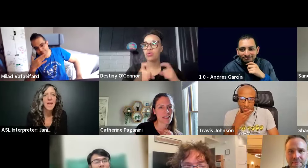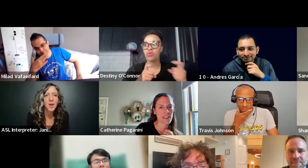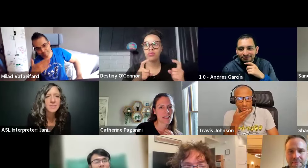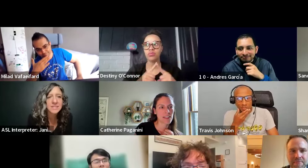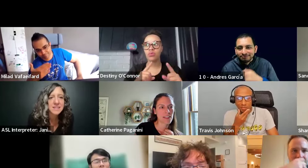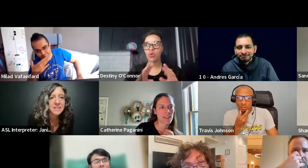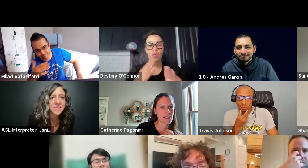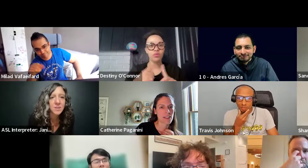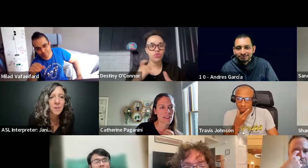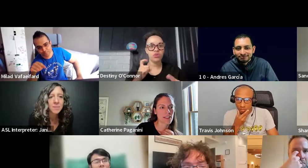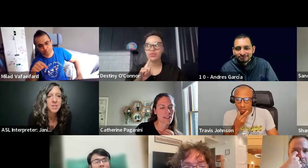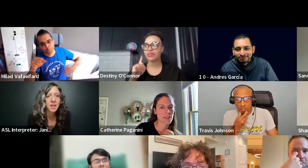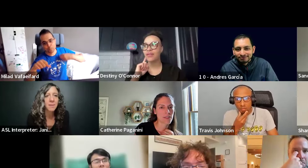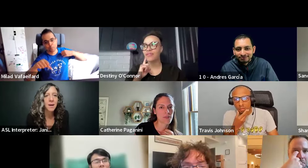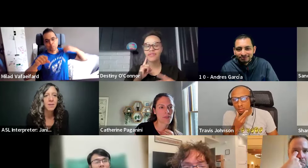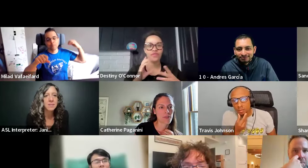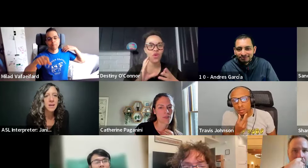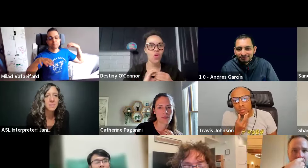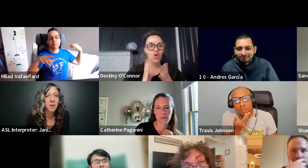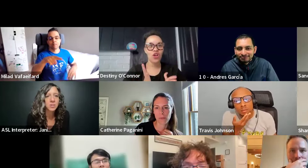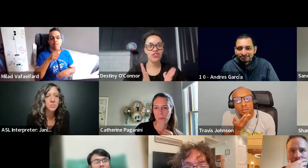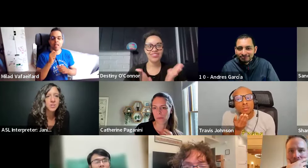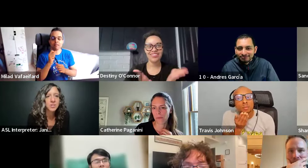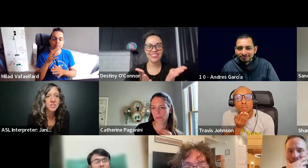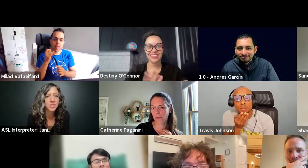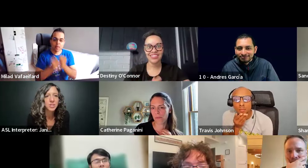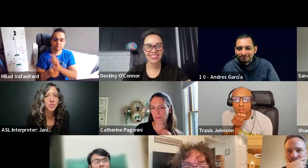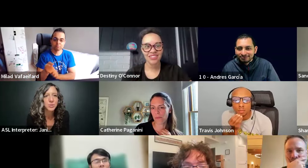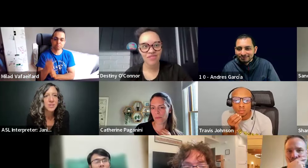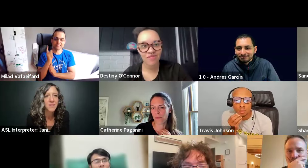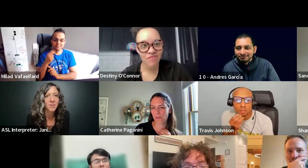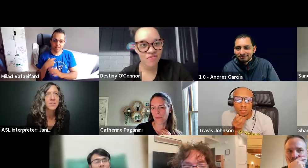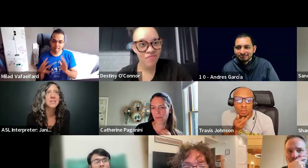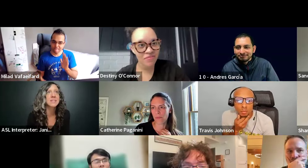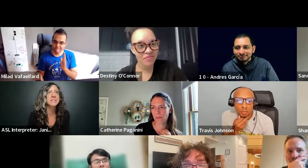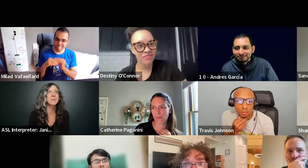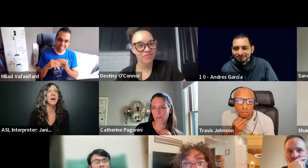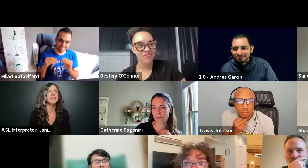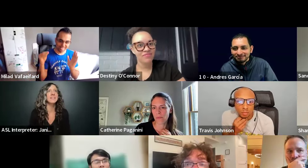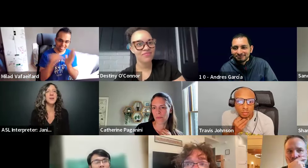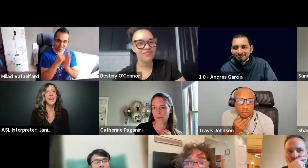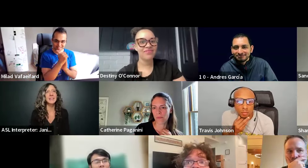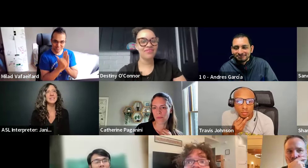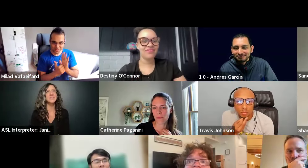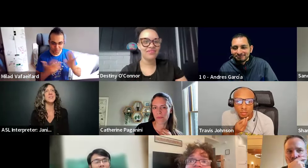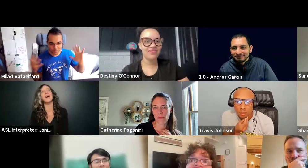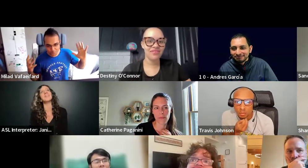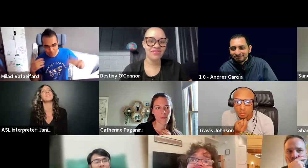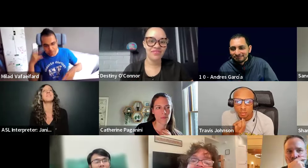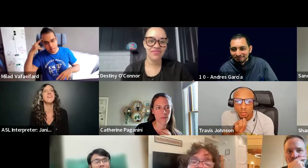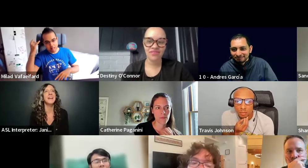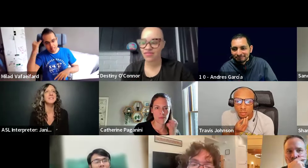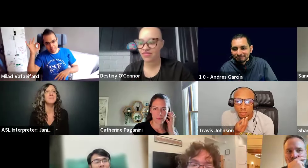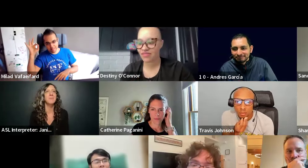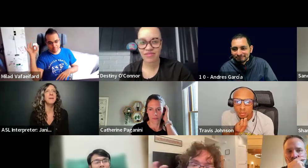Correct. Oh, this is Destiny. So now we're to be talking about contributions to deaf owners and this is Malad. Yeah. So I added this agenda